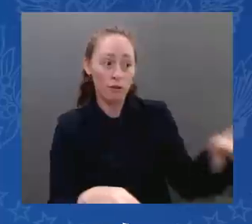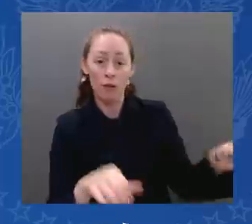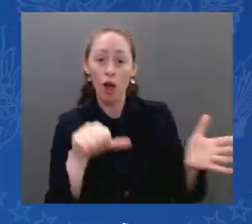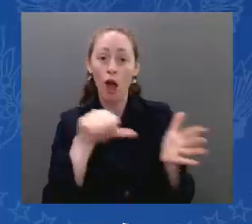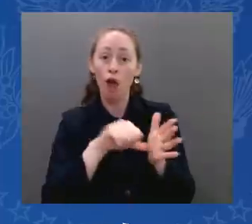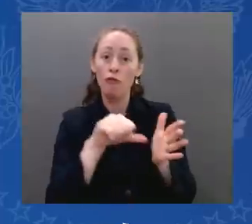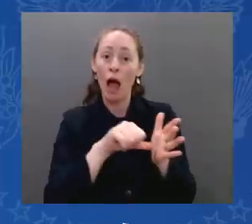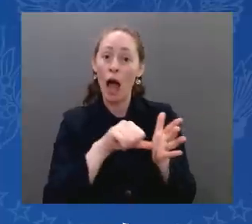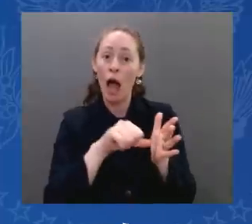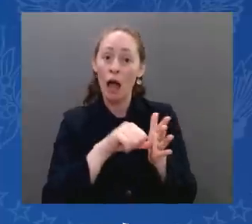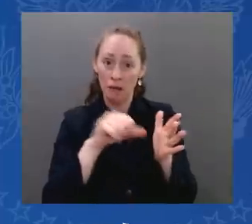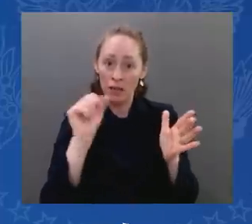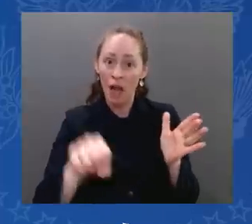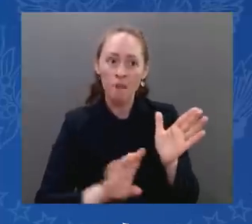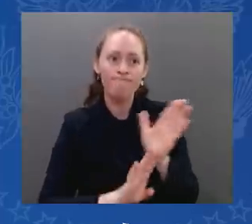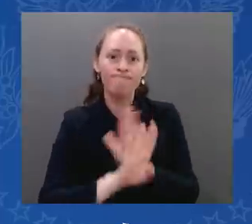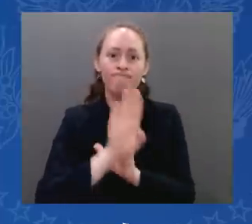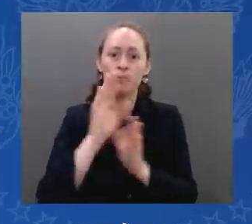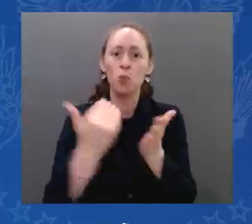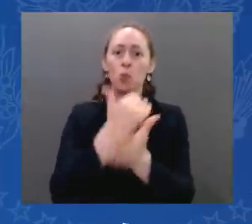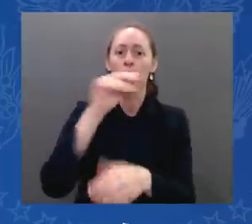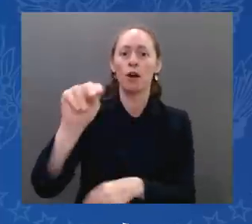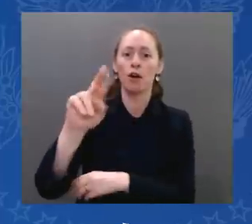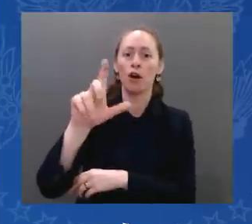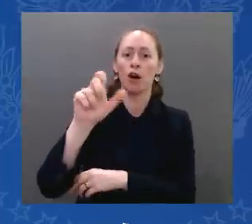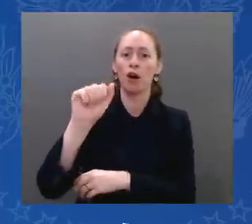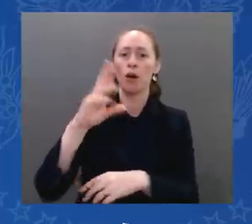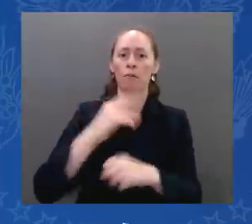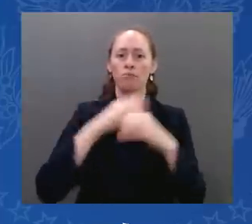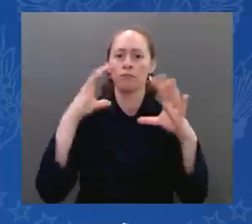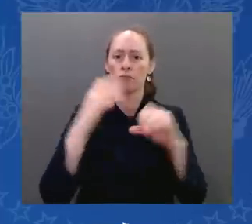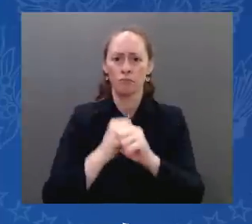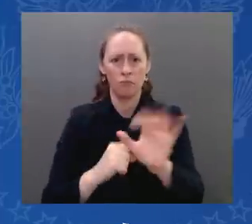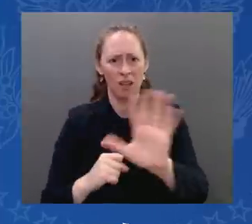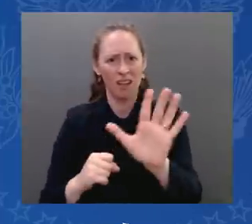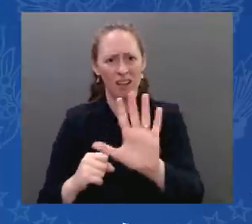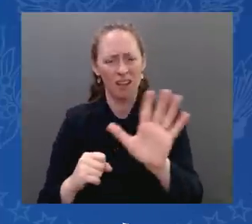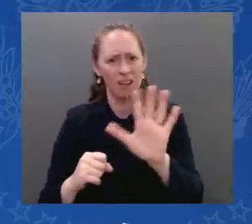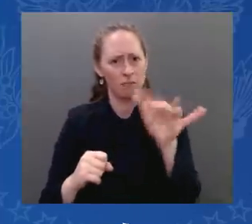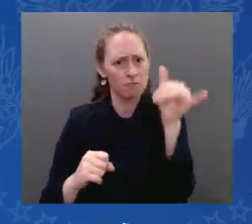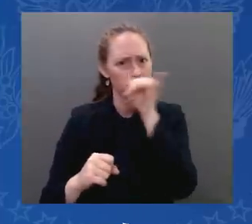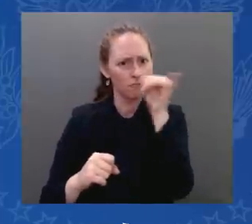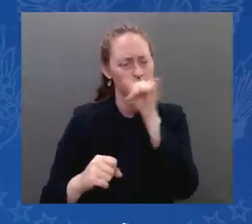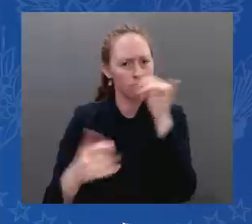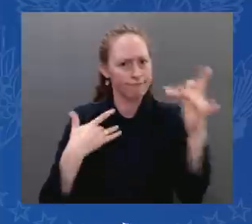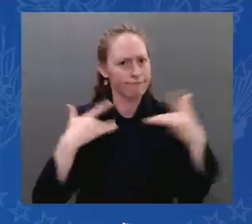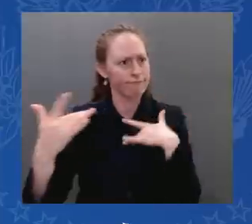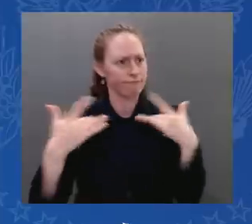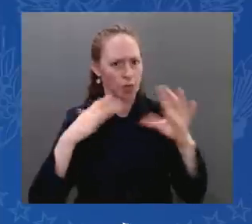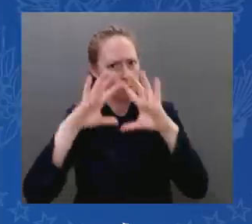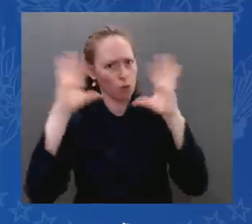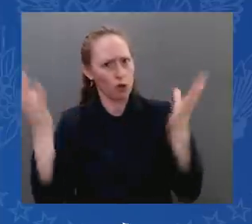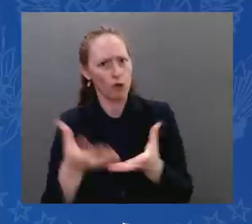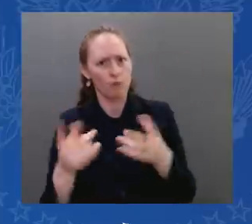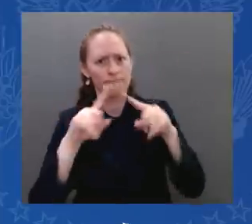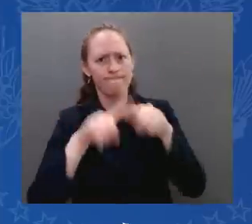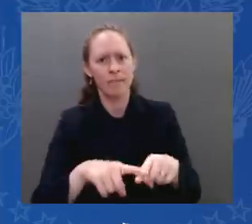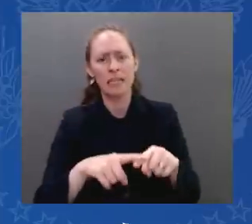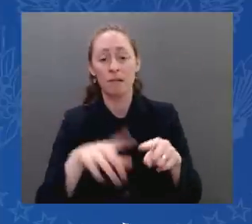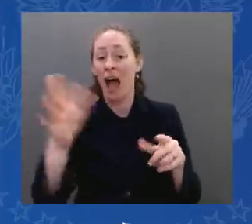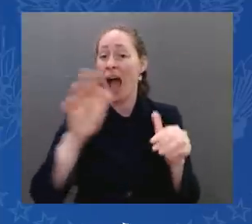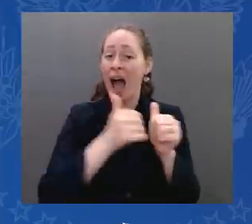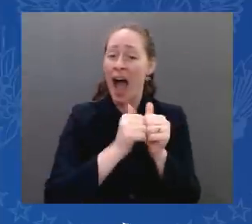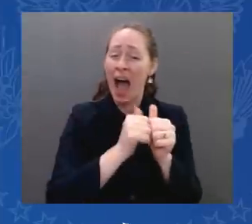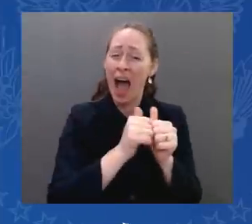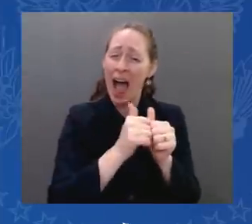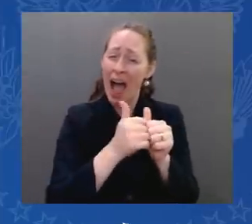believe that diplomacy is the best way to achieve this outcome, and will continue to work with Israel to counter other threats from